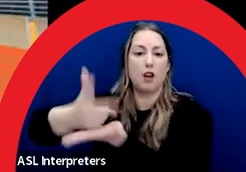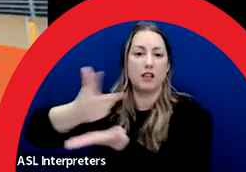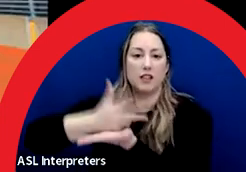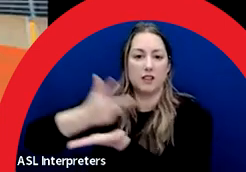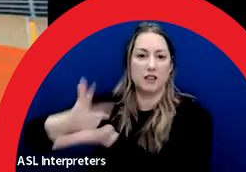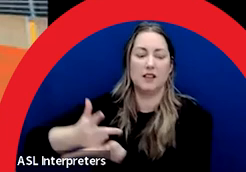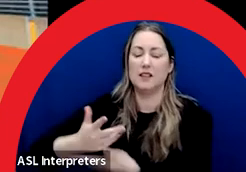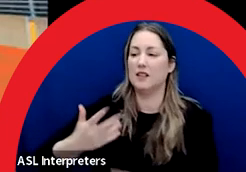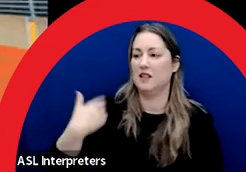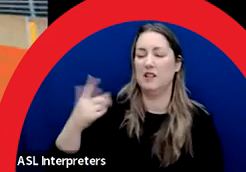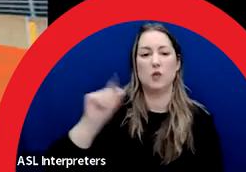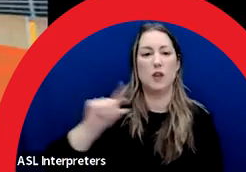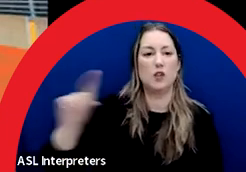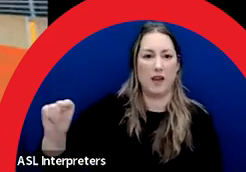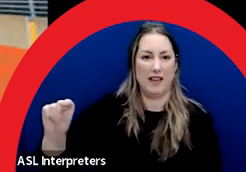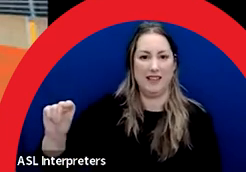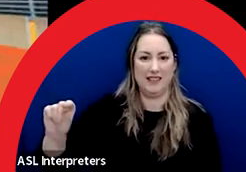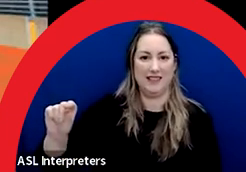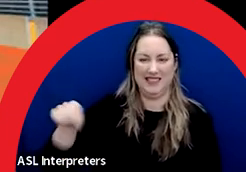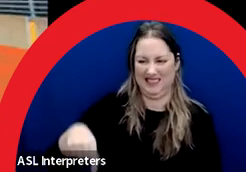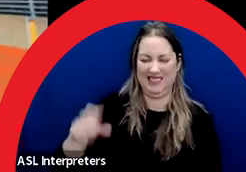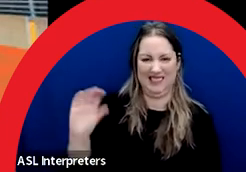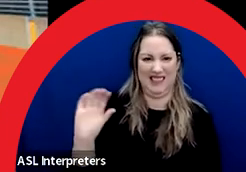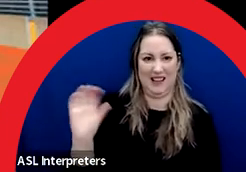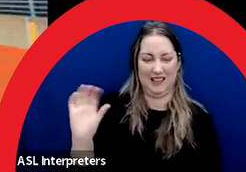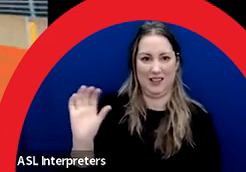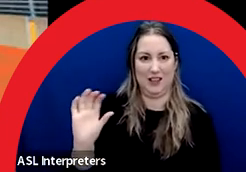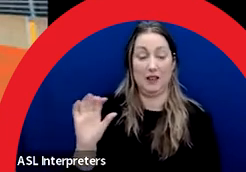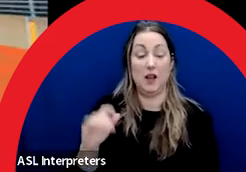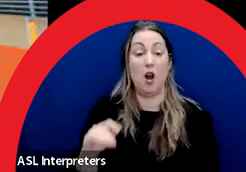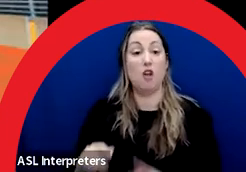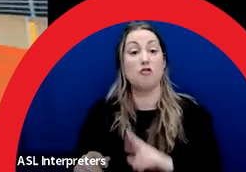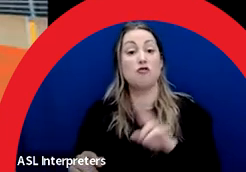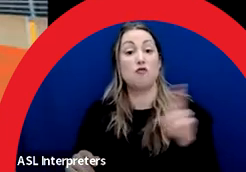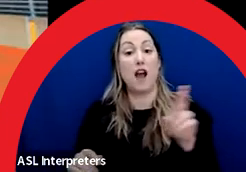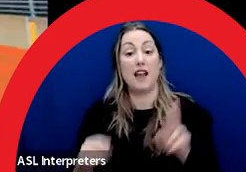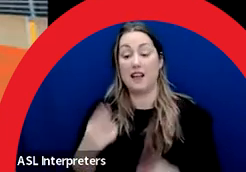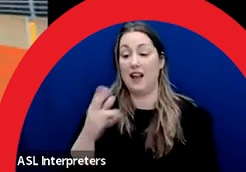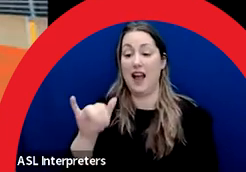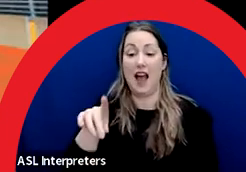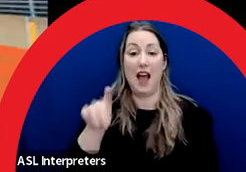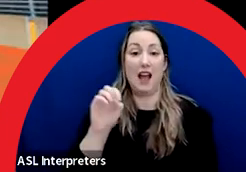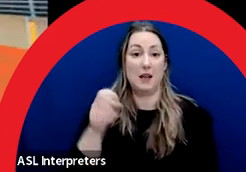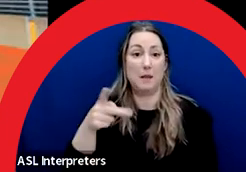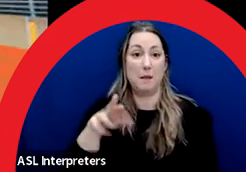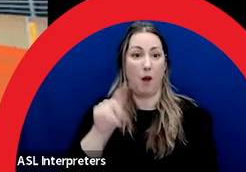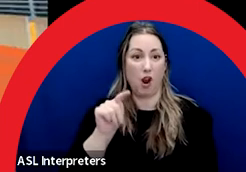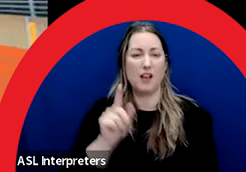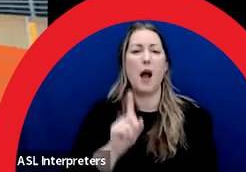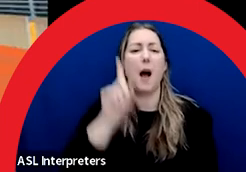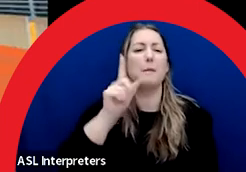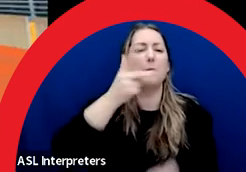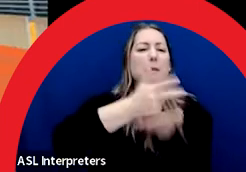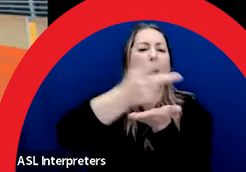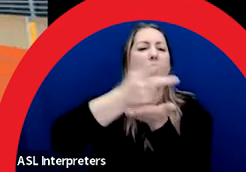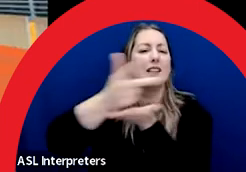2020. The image on the right shows High Park, an upper level parking surface painted in the